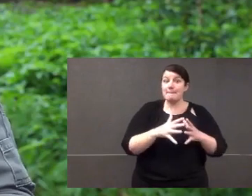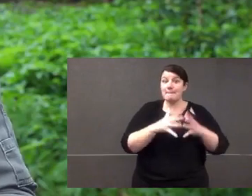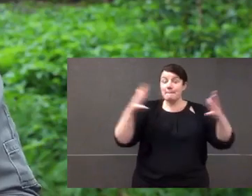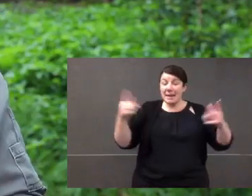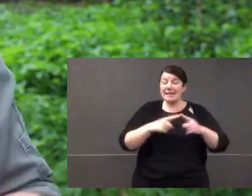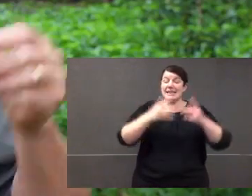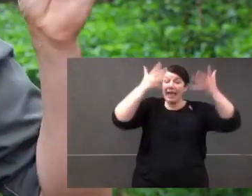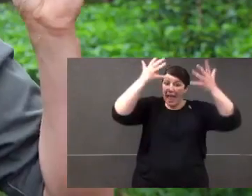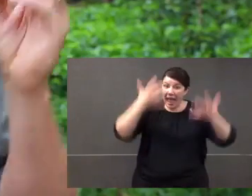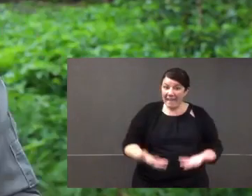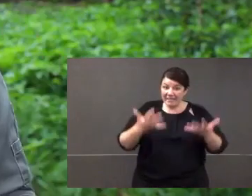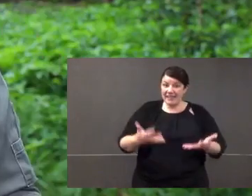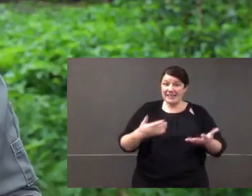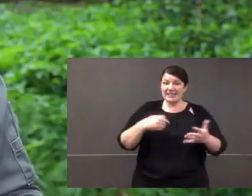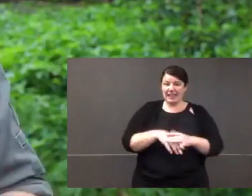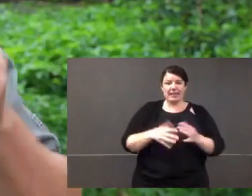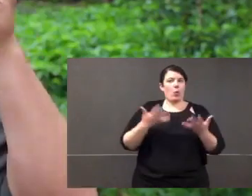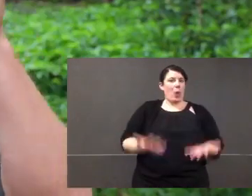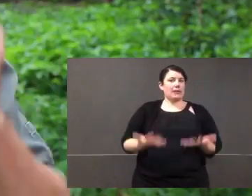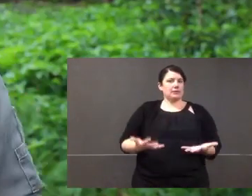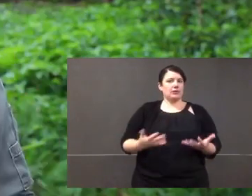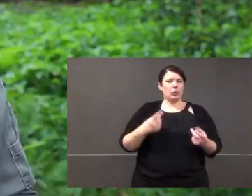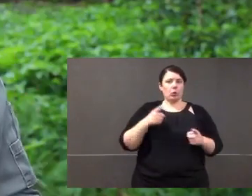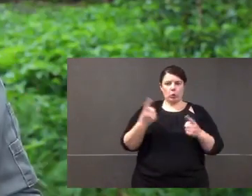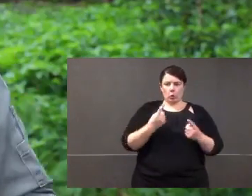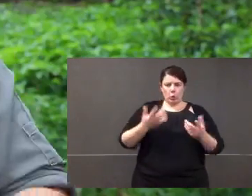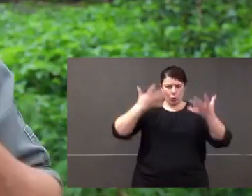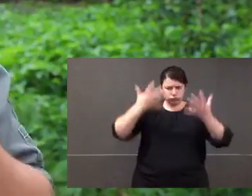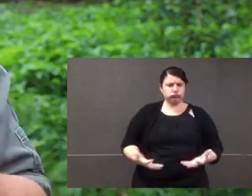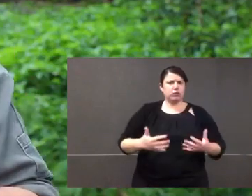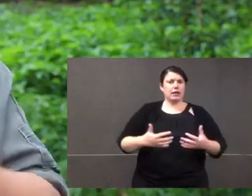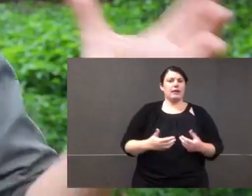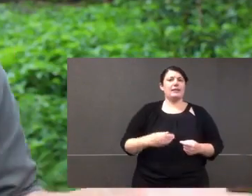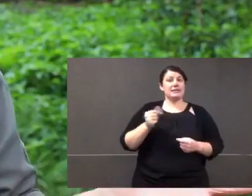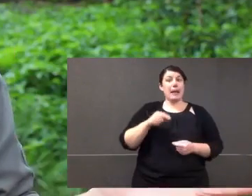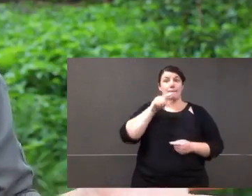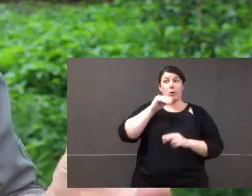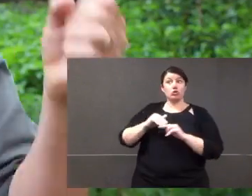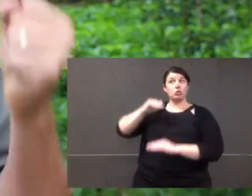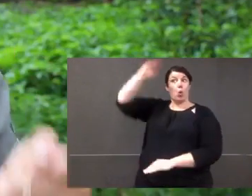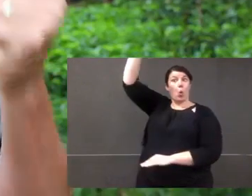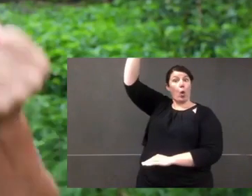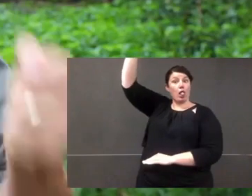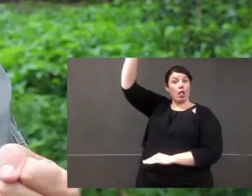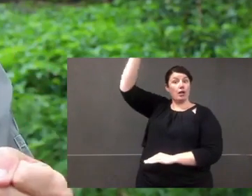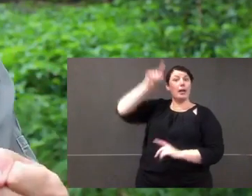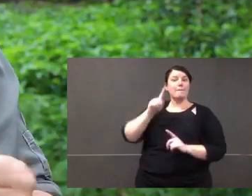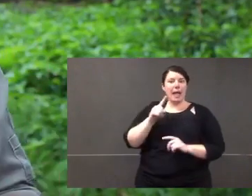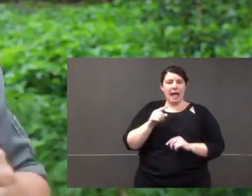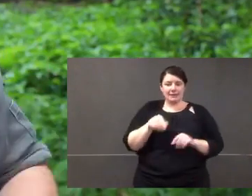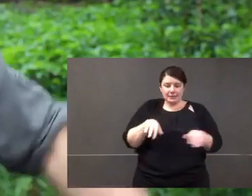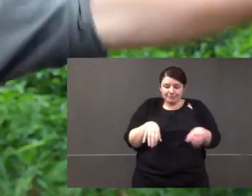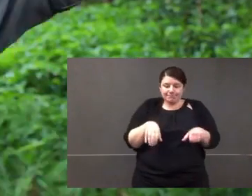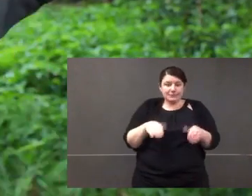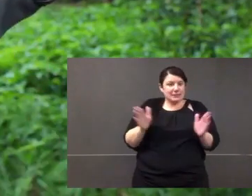qualify that. I mean the largest in the heaviest in their weight. Okay? Who weighs the heaviest?